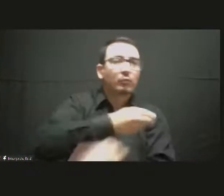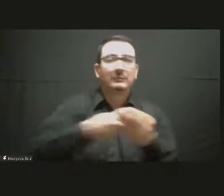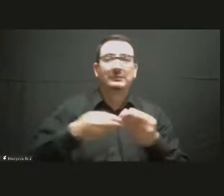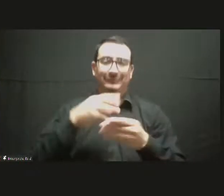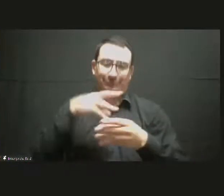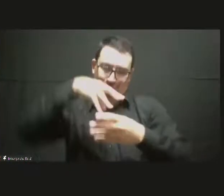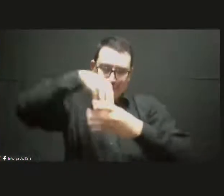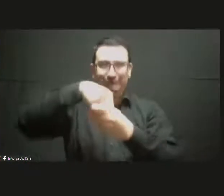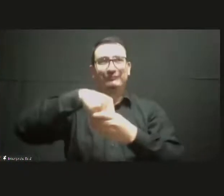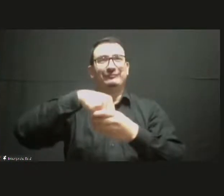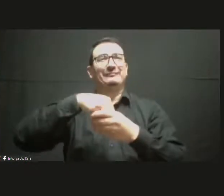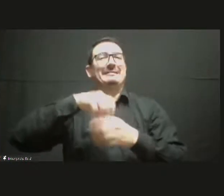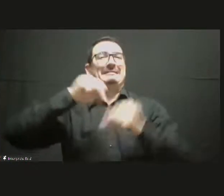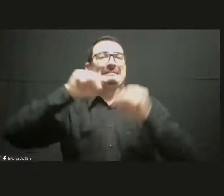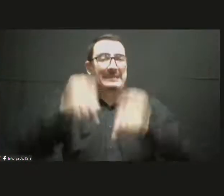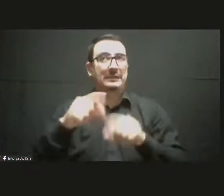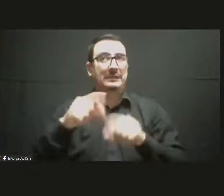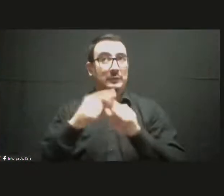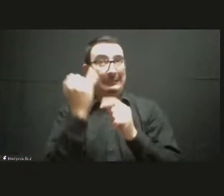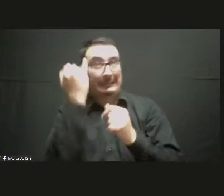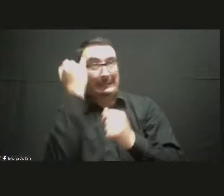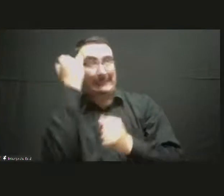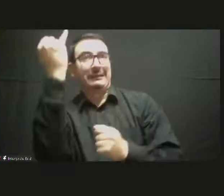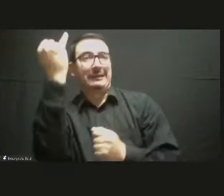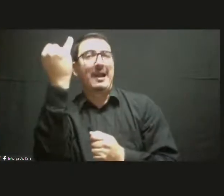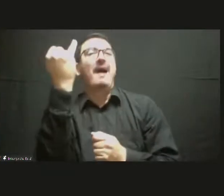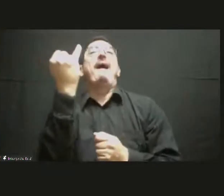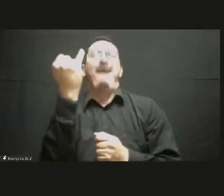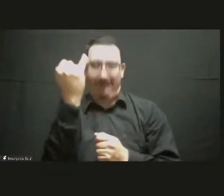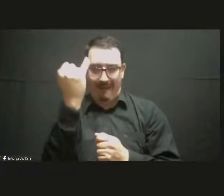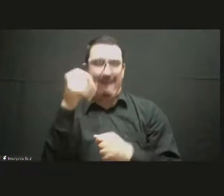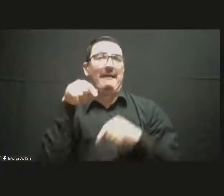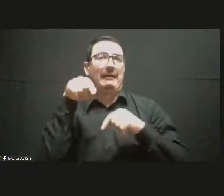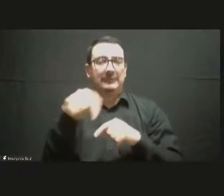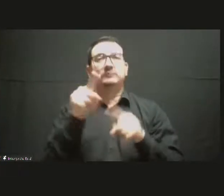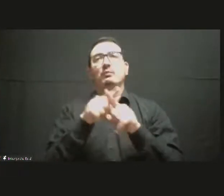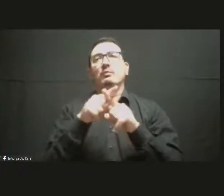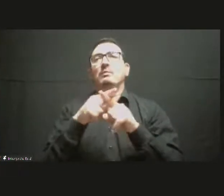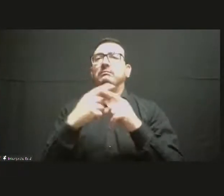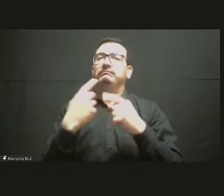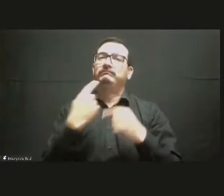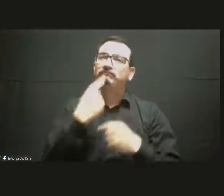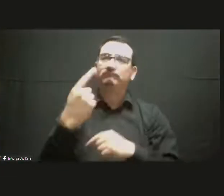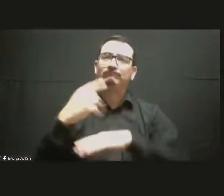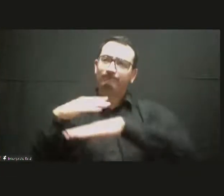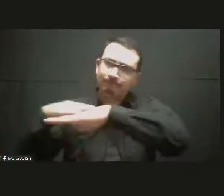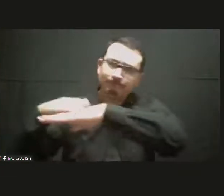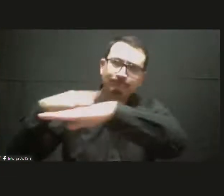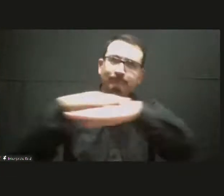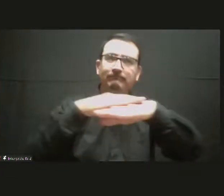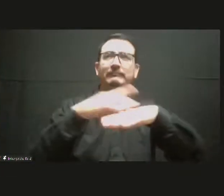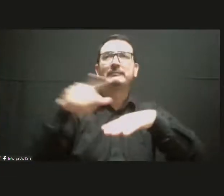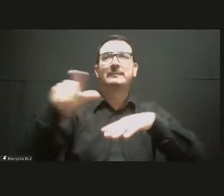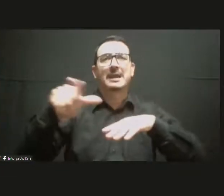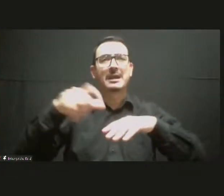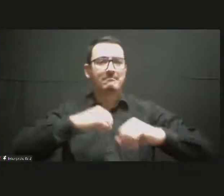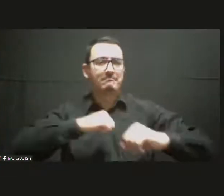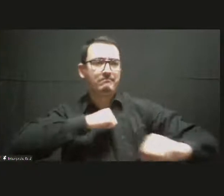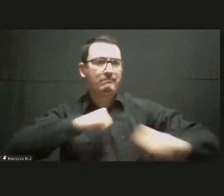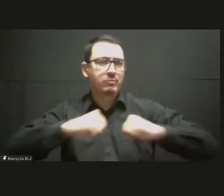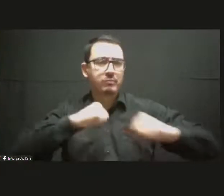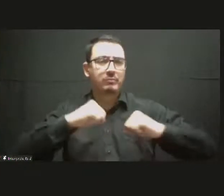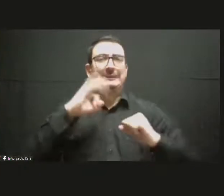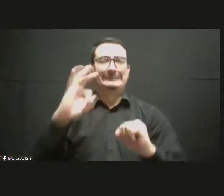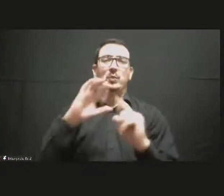a fair culture movement. And Germany has worked on this issue together with the German National Commission of UNESCO.